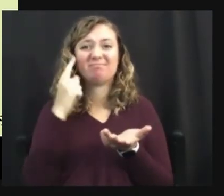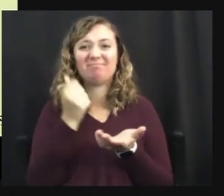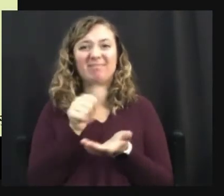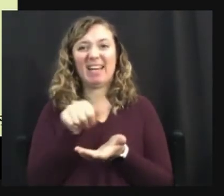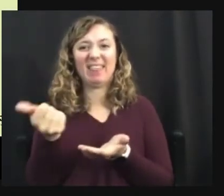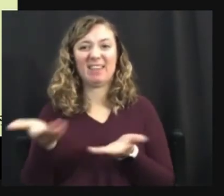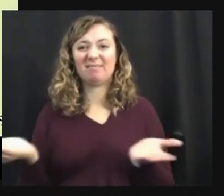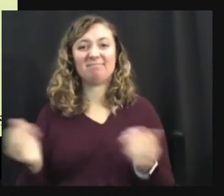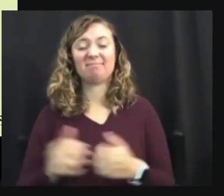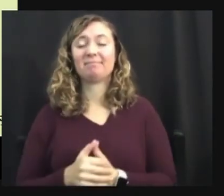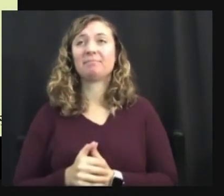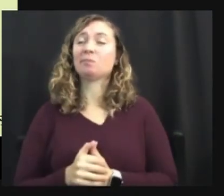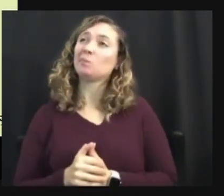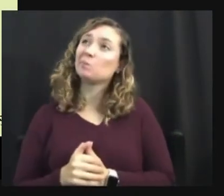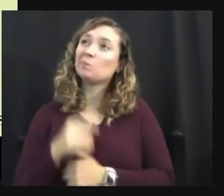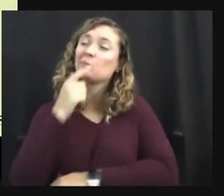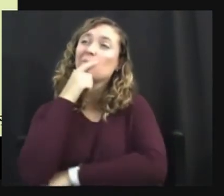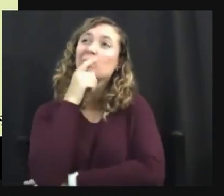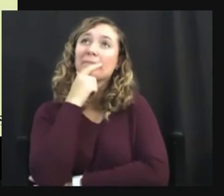There's, um,